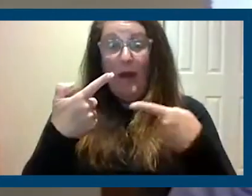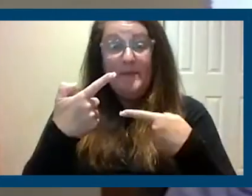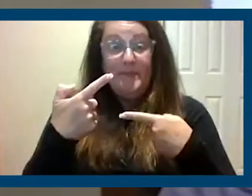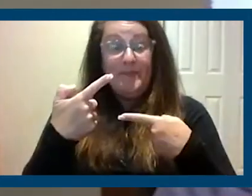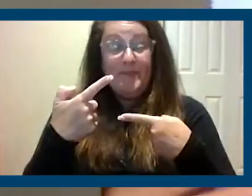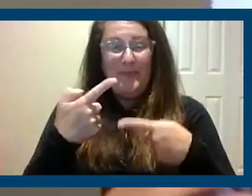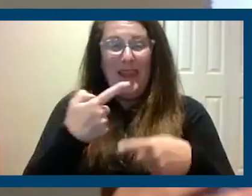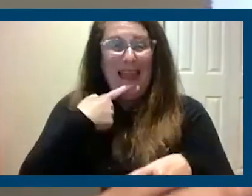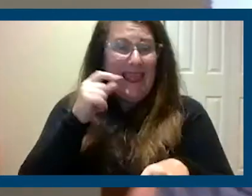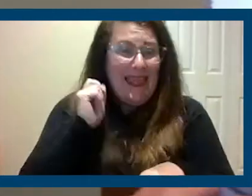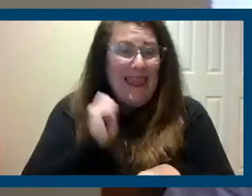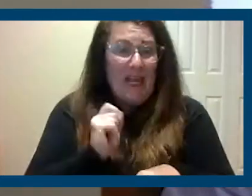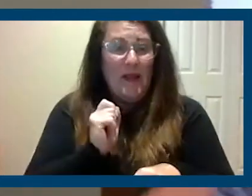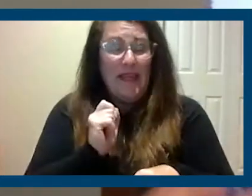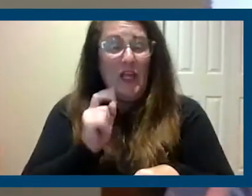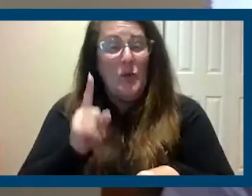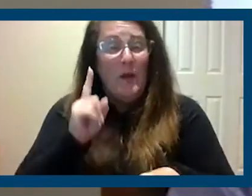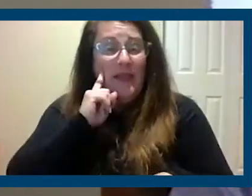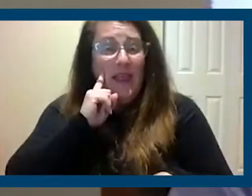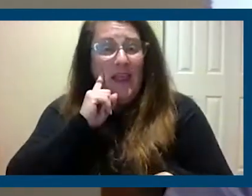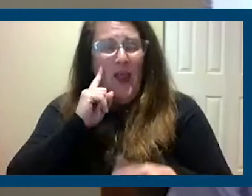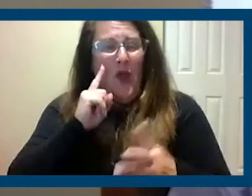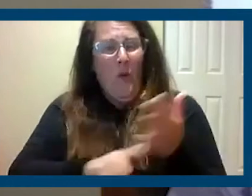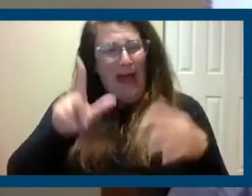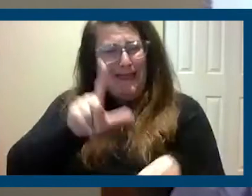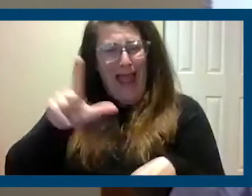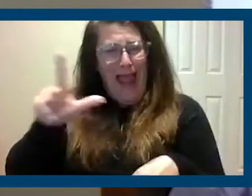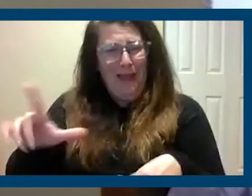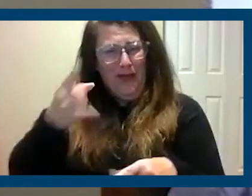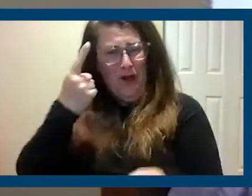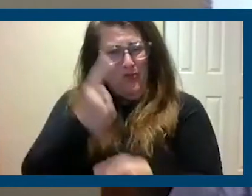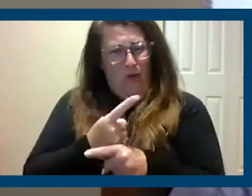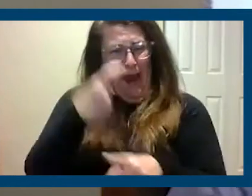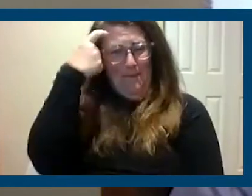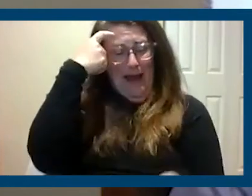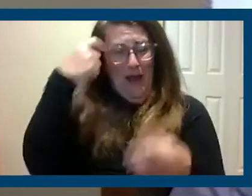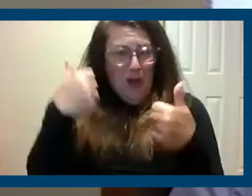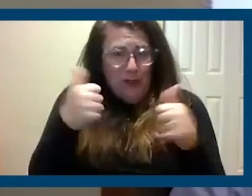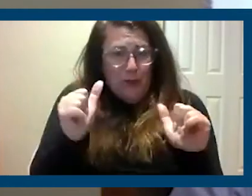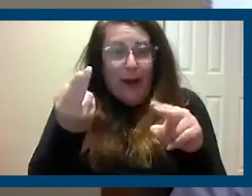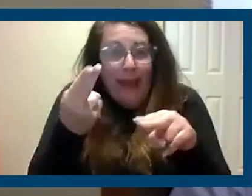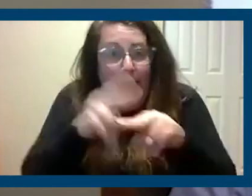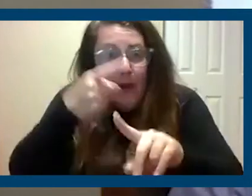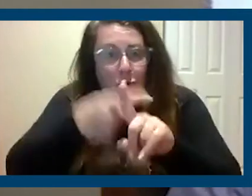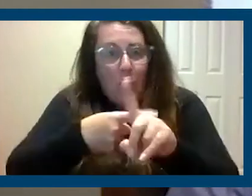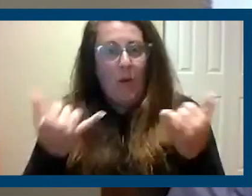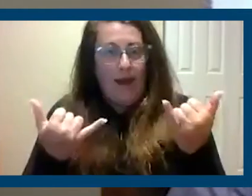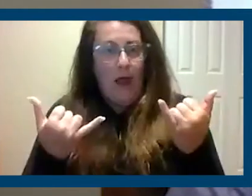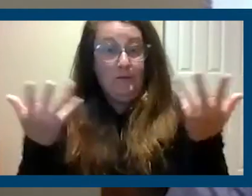I mean, you would think what landlord in their right mind would try to increase people's rents?